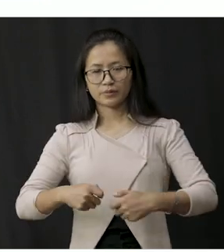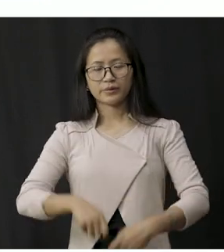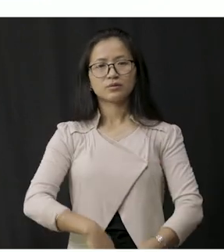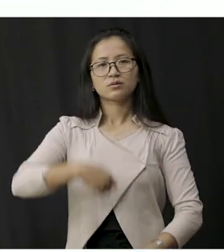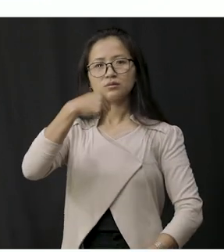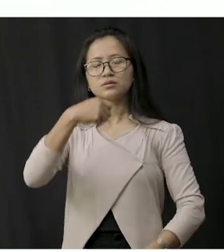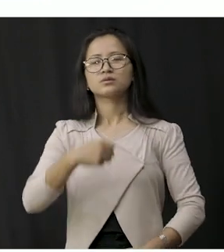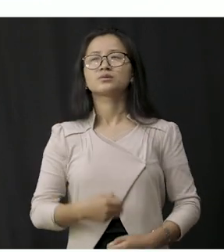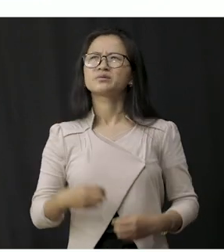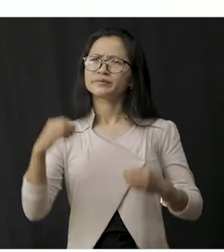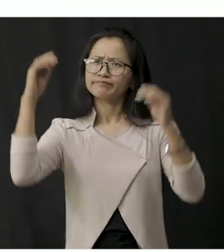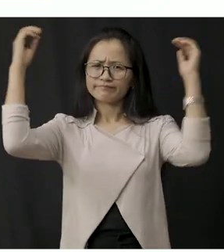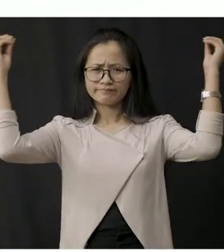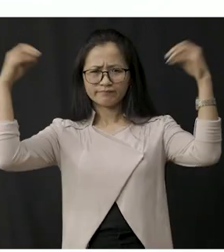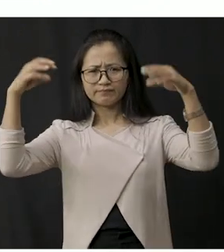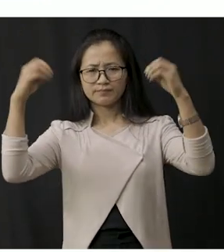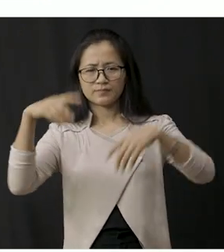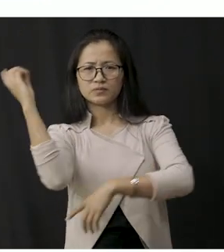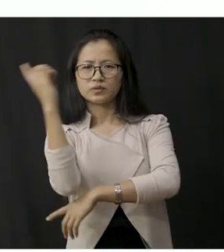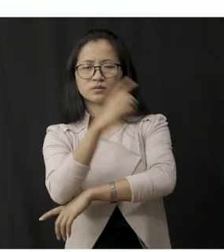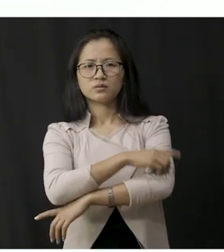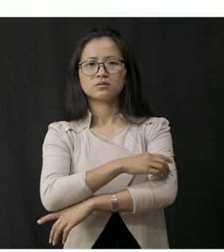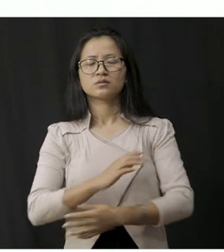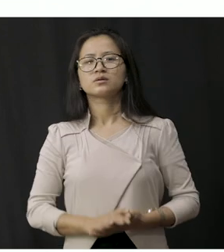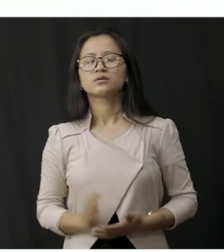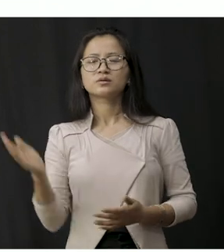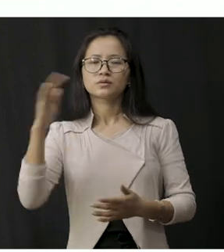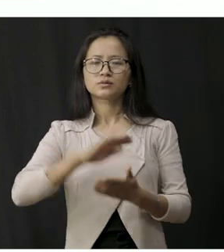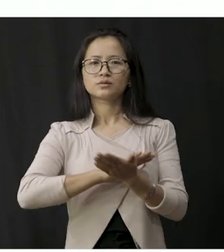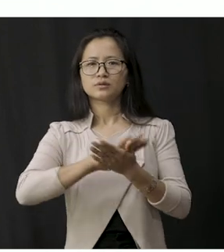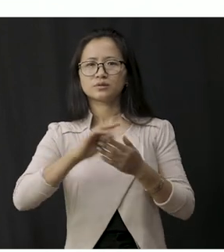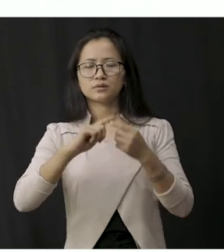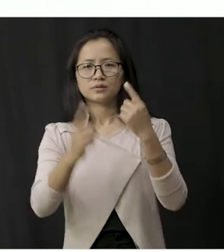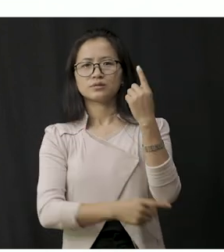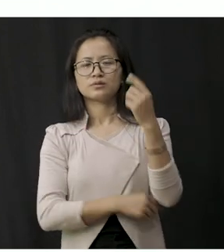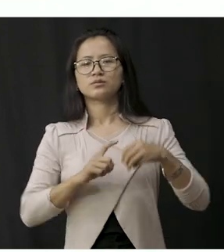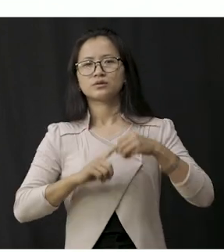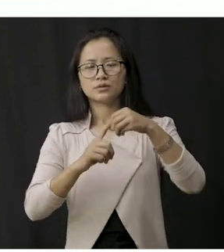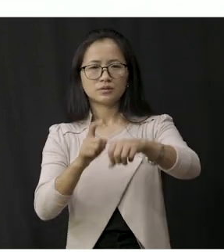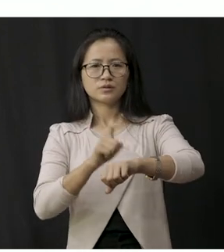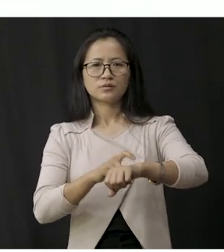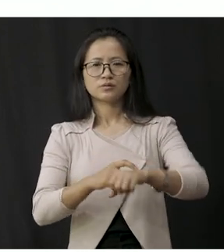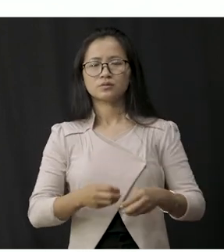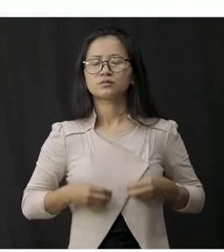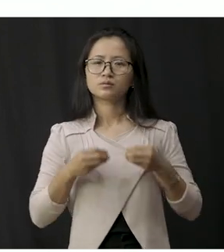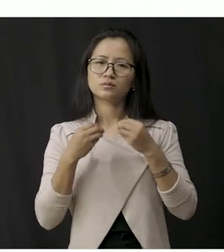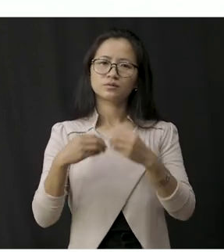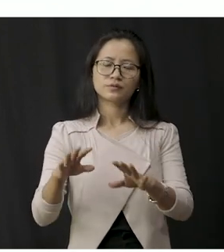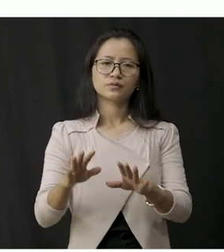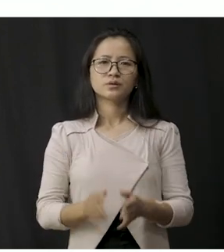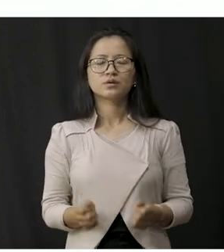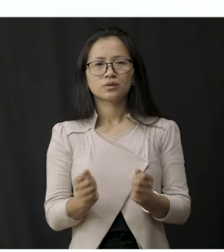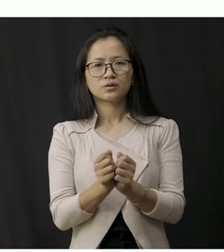during rainy days so that comes to the end of our question time so i'll leave you students